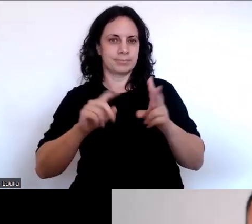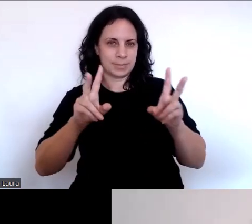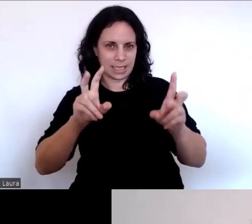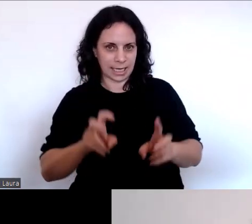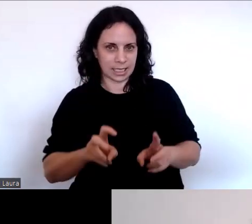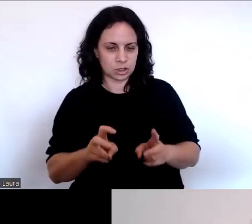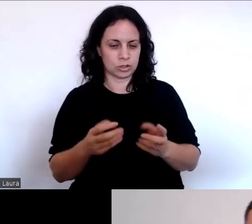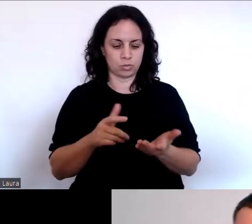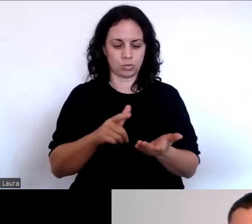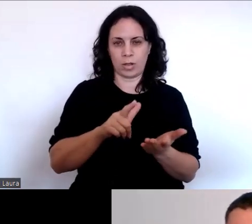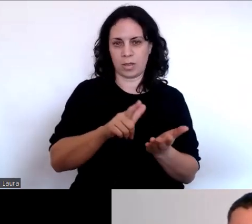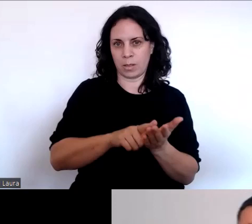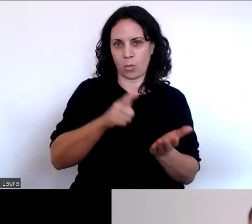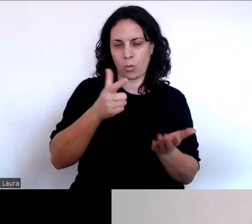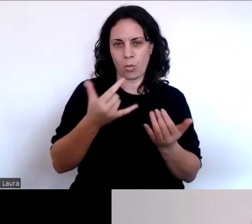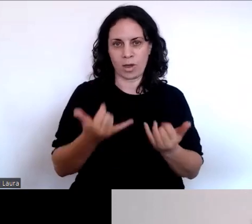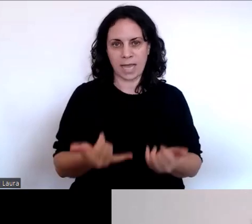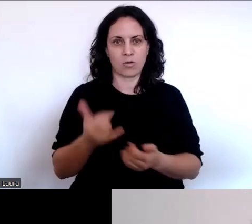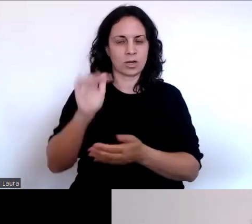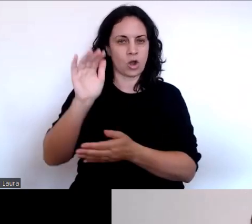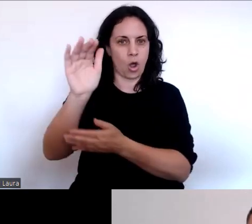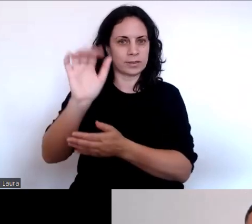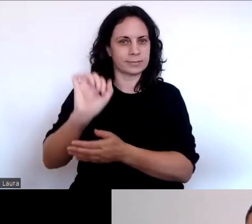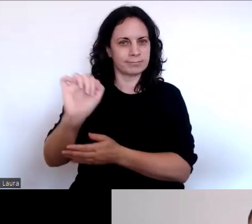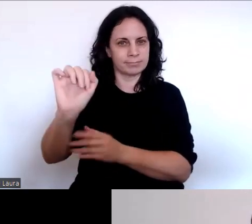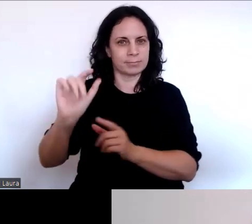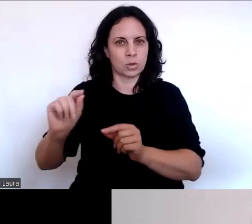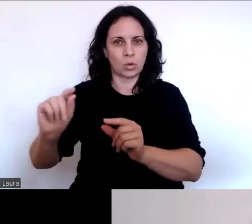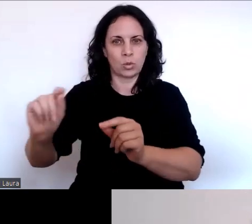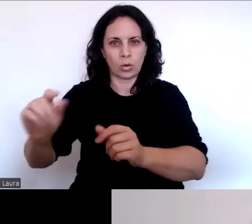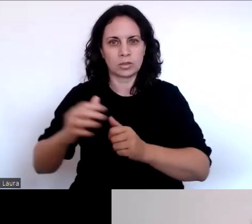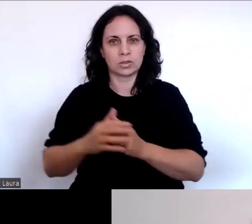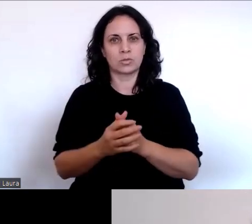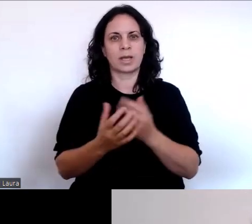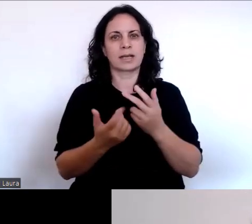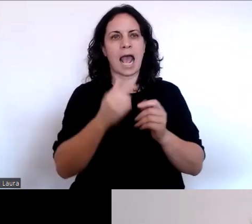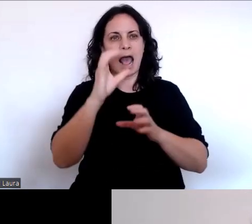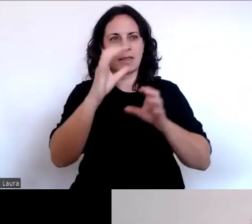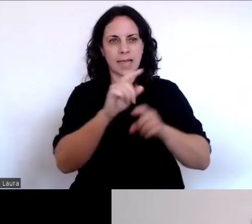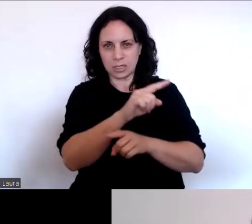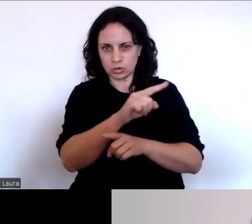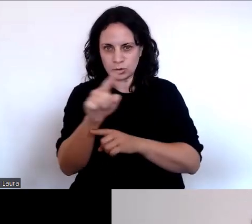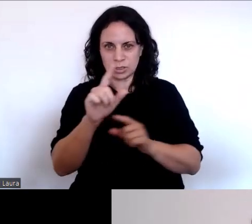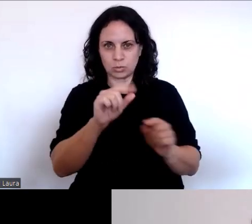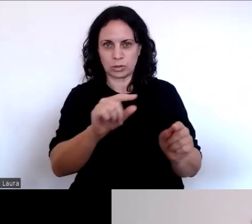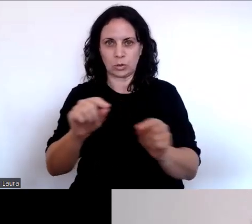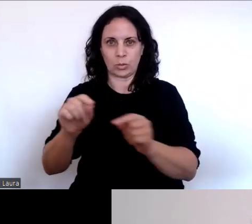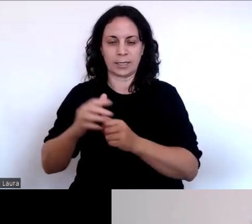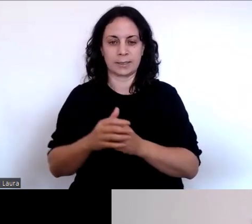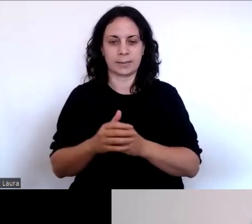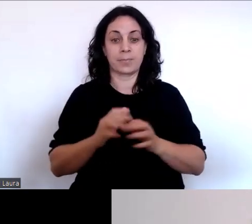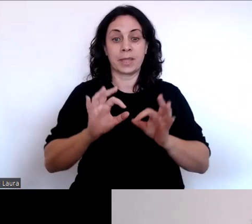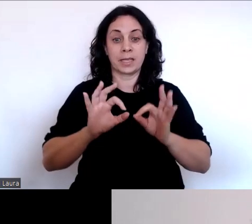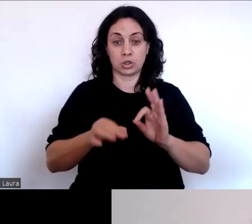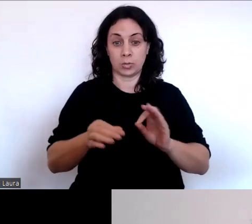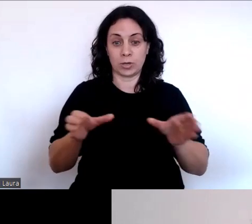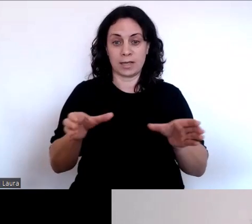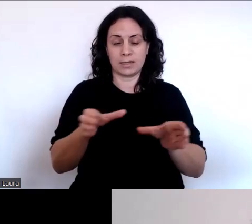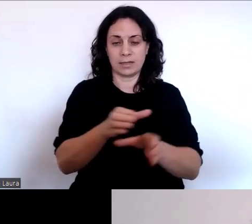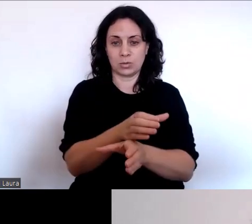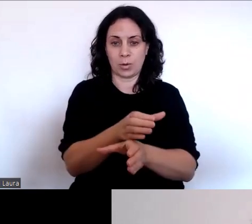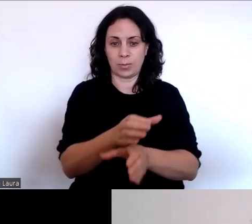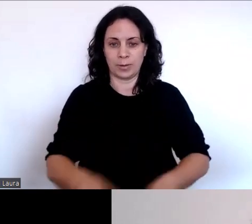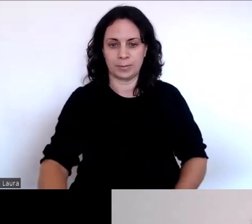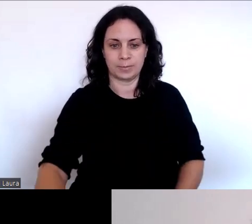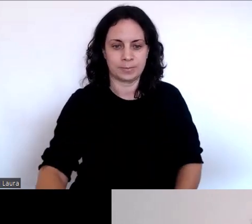at overseas developments to see what's happening in other countries in this area. We've also spent a lot of time thinking